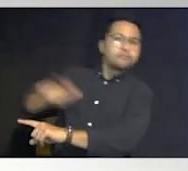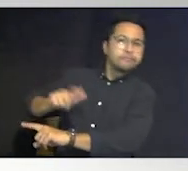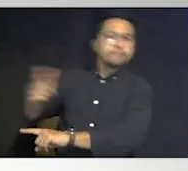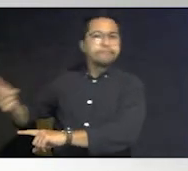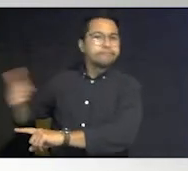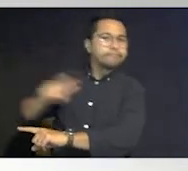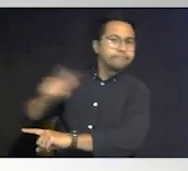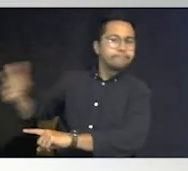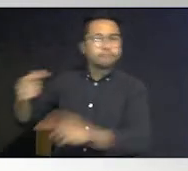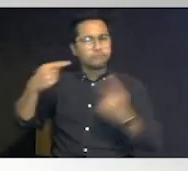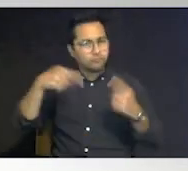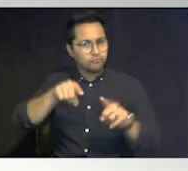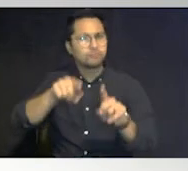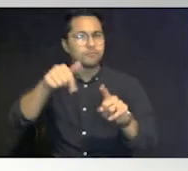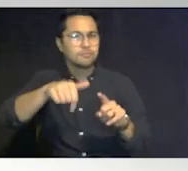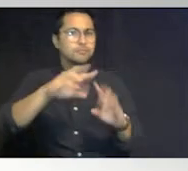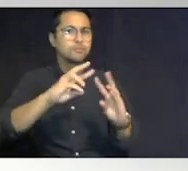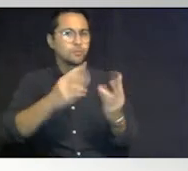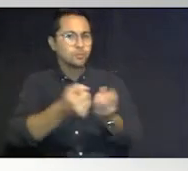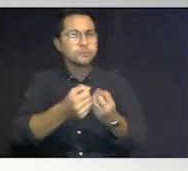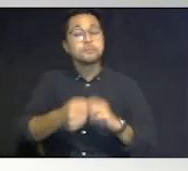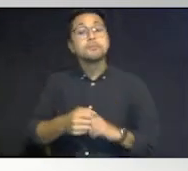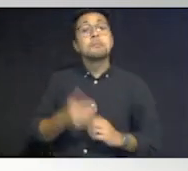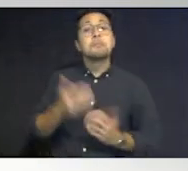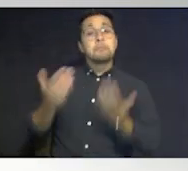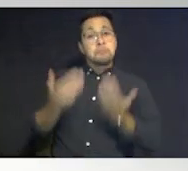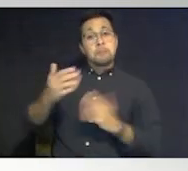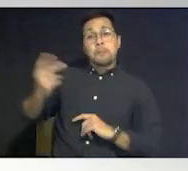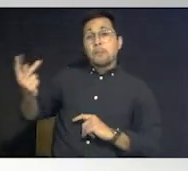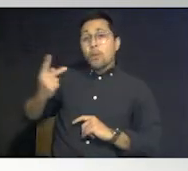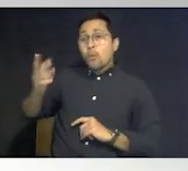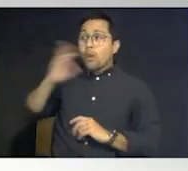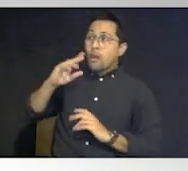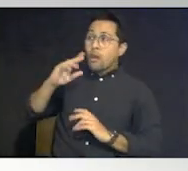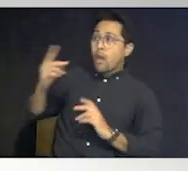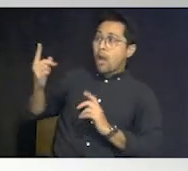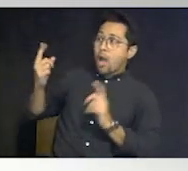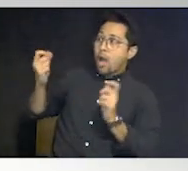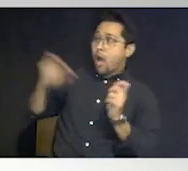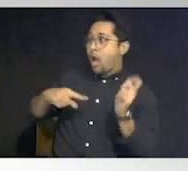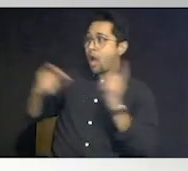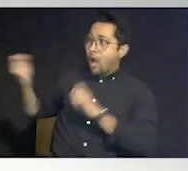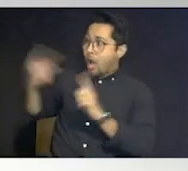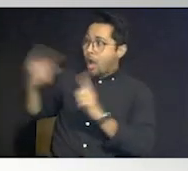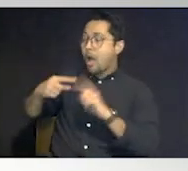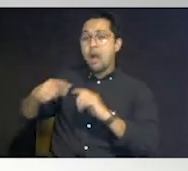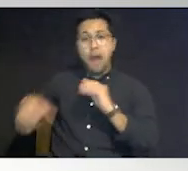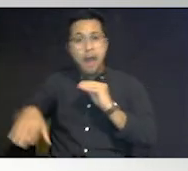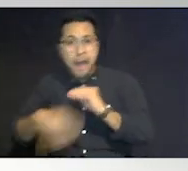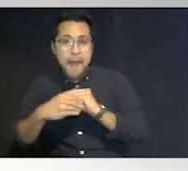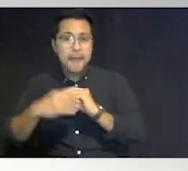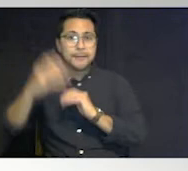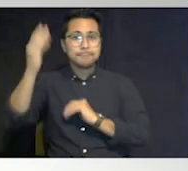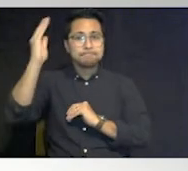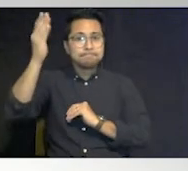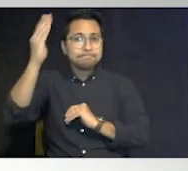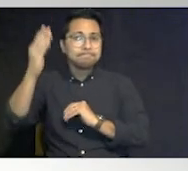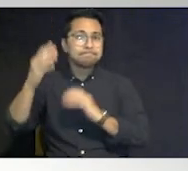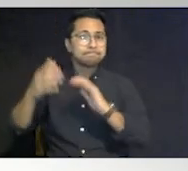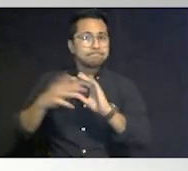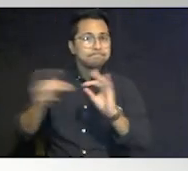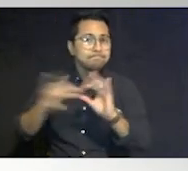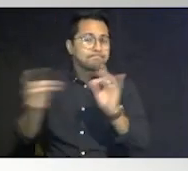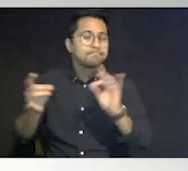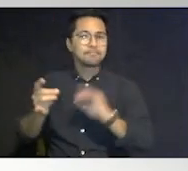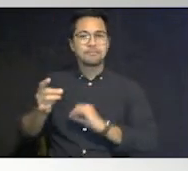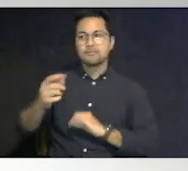do in this session and we're going to perhaps you know talk back and forth add some things when we're done sharing these slides